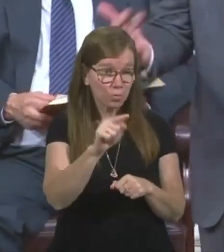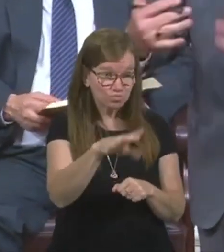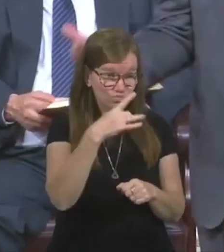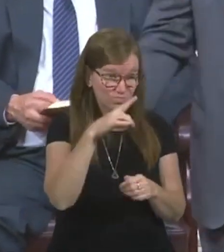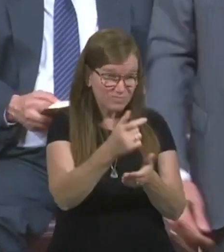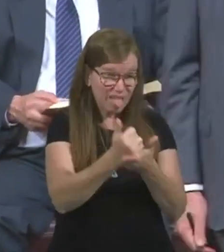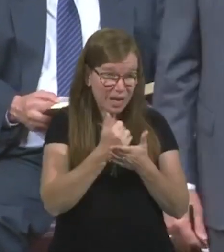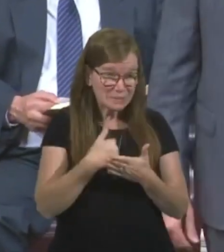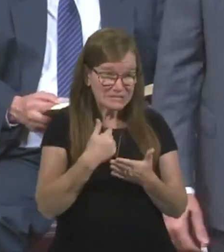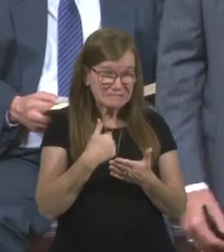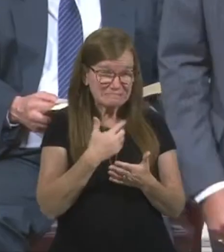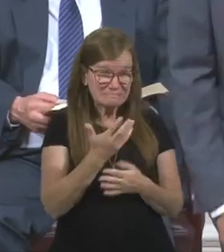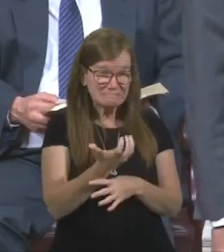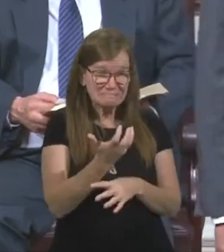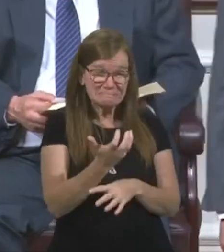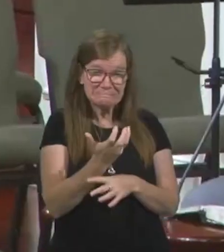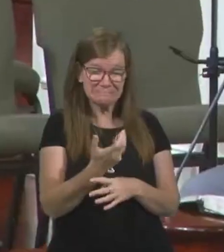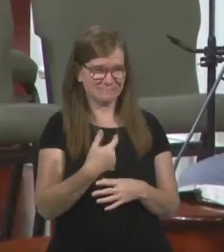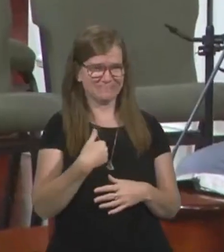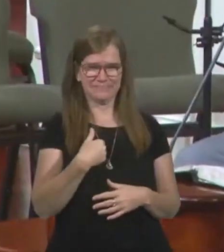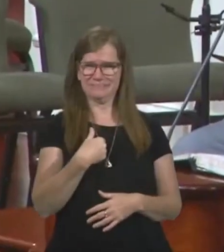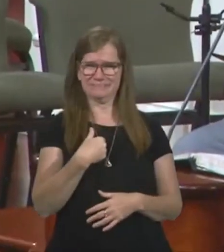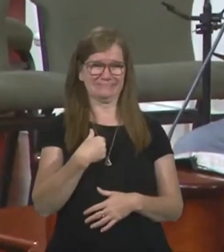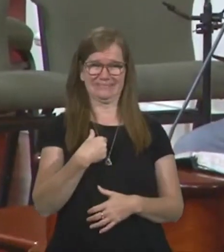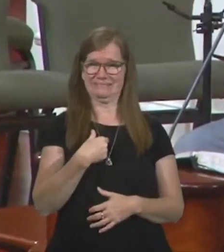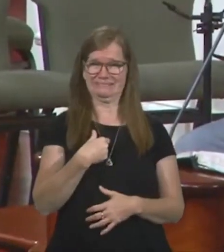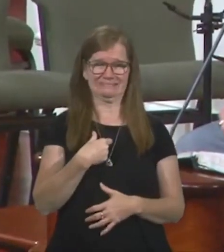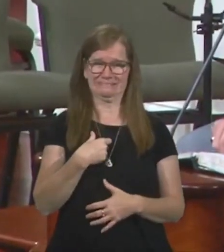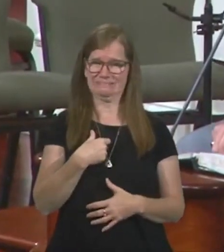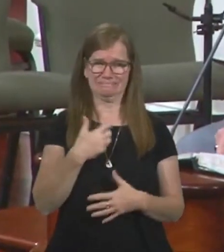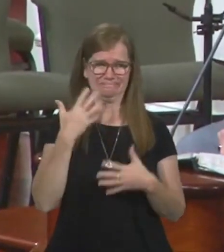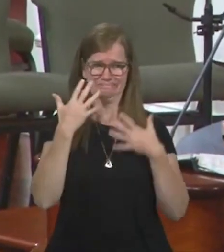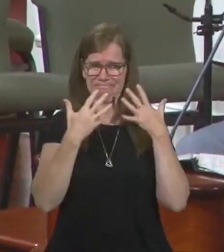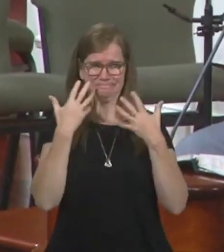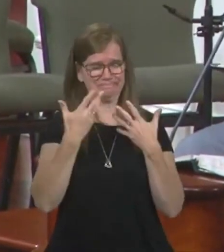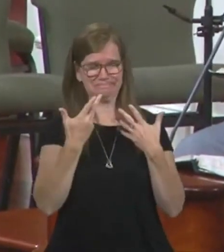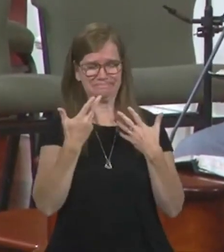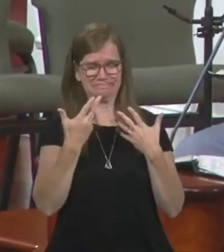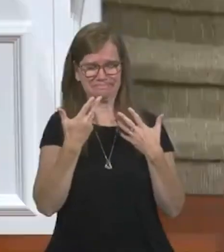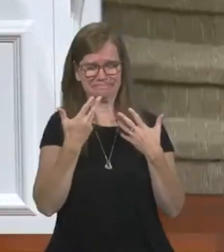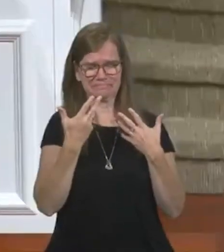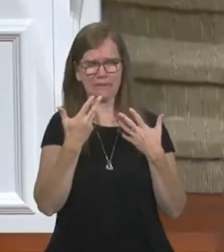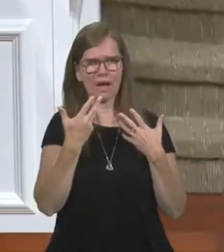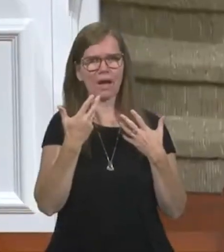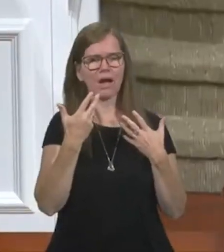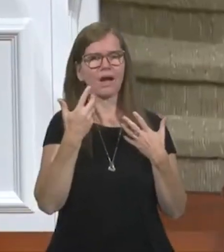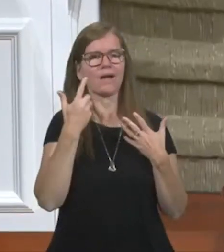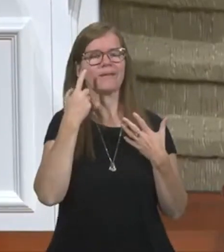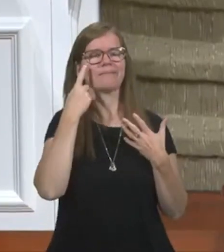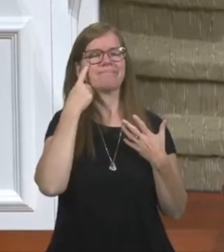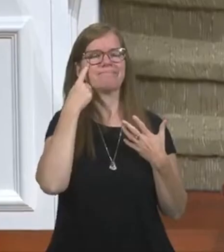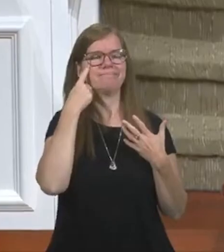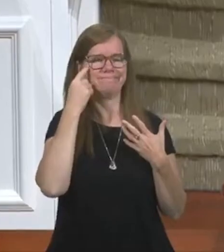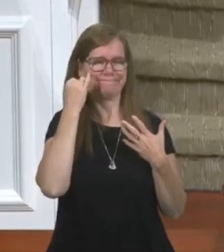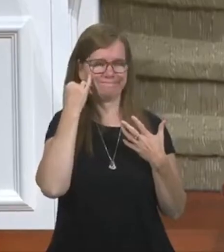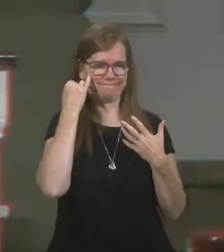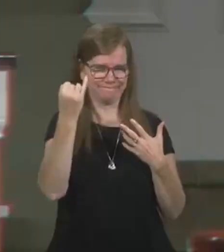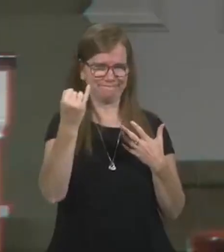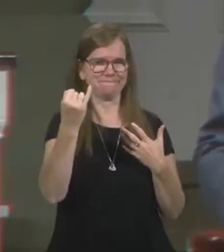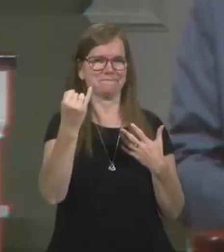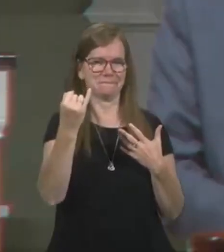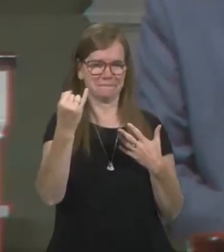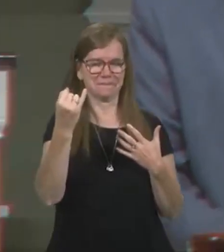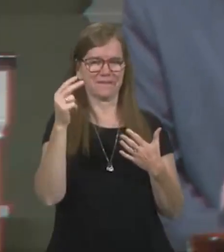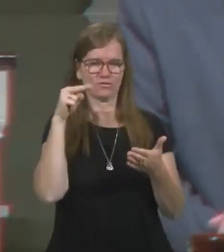Can you help me? Can you? I can't beg. Well, then he comes to an idea in his mind. Look at the next thing the